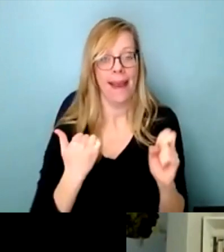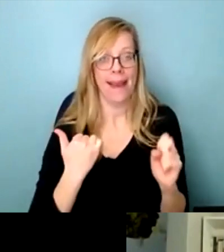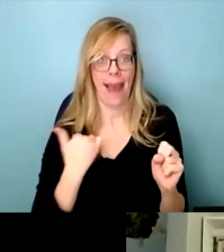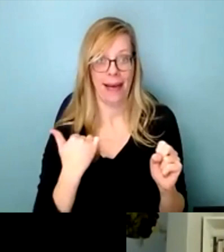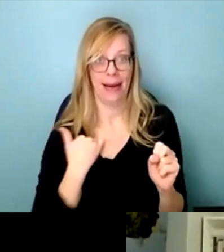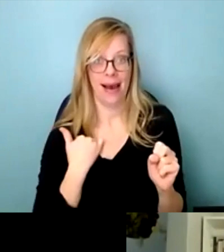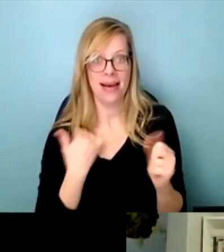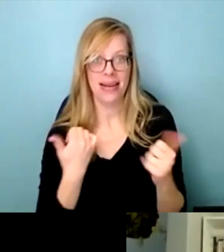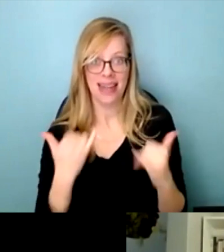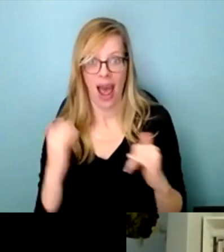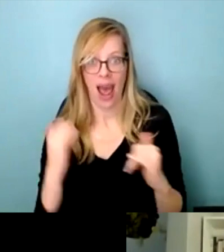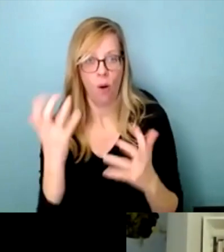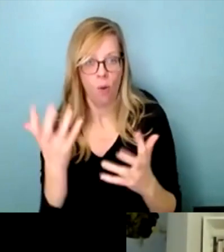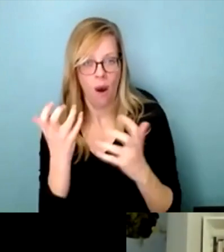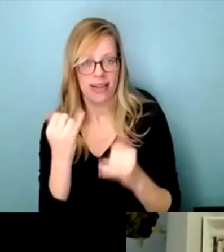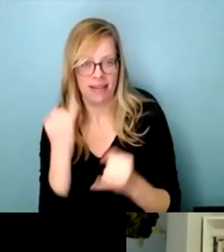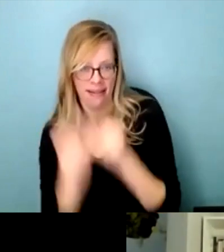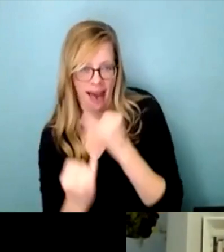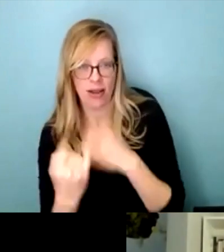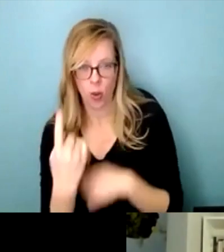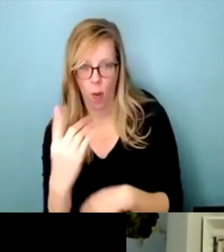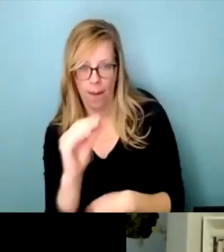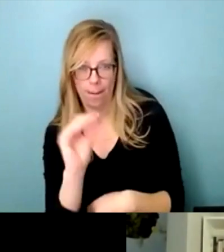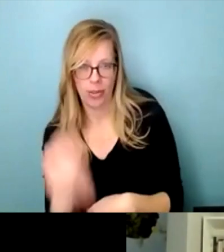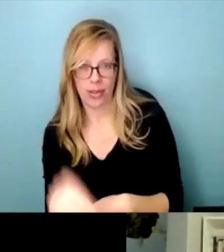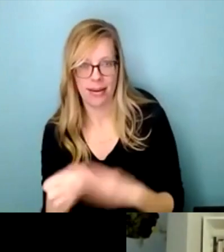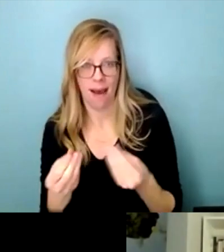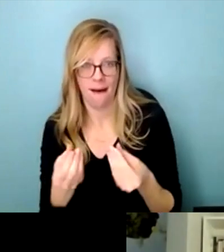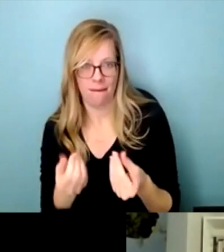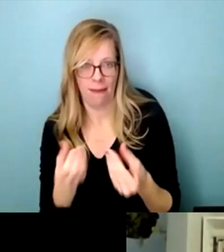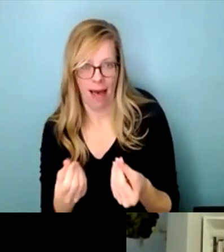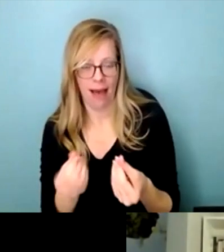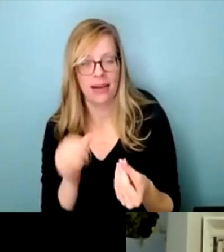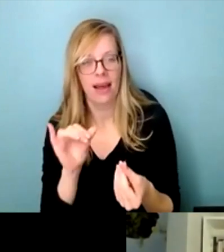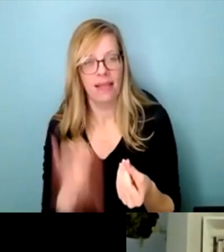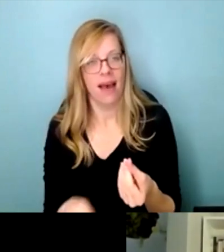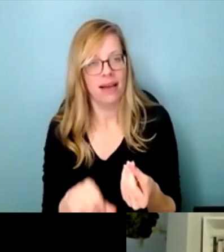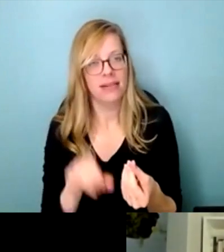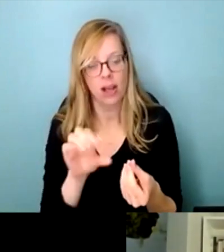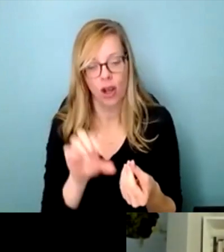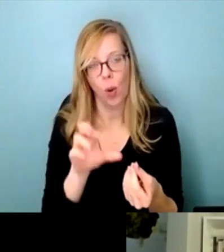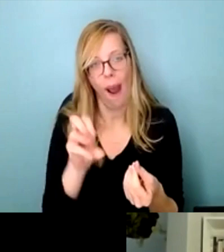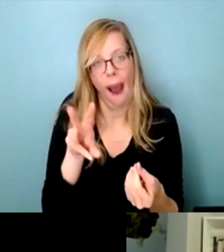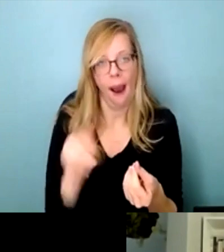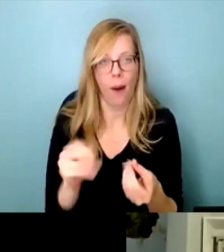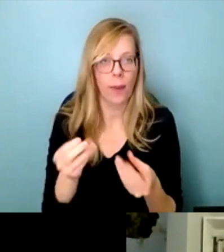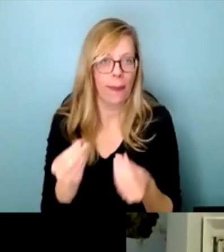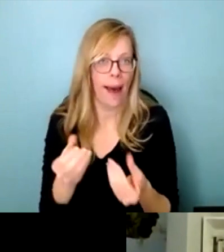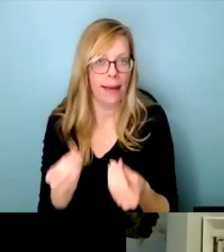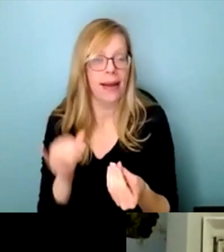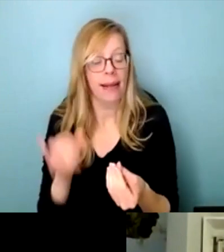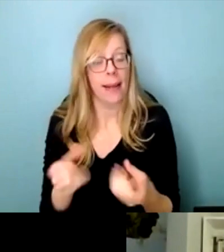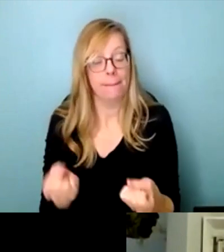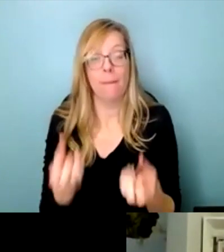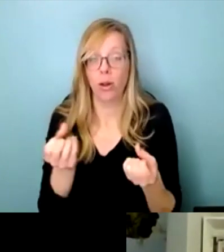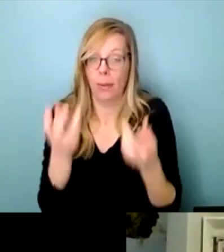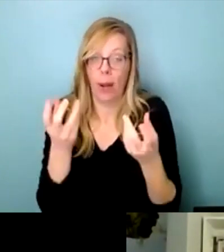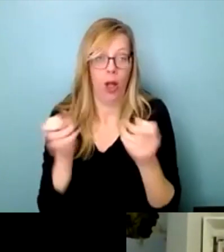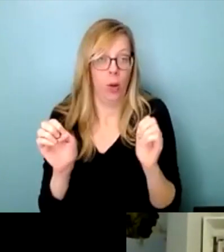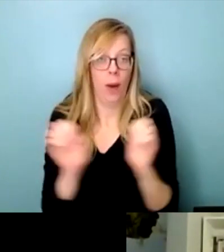of land, um, that is no, not so-called crown land, um, which creates multiple ongoing crises in that sort of